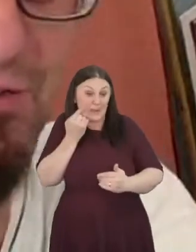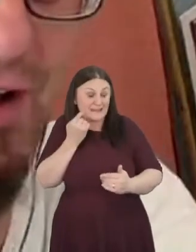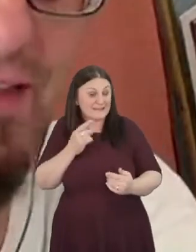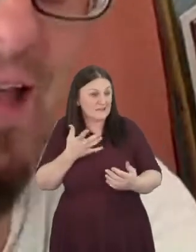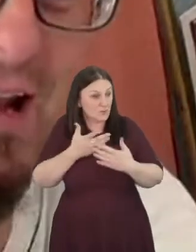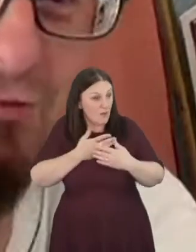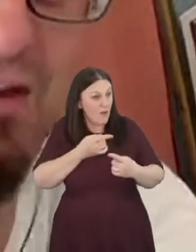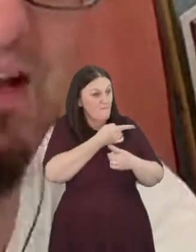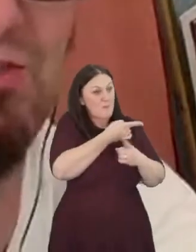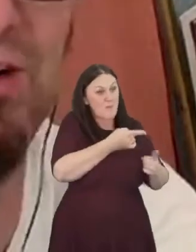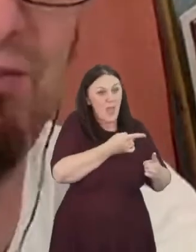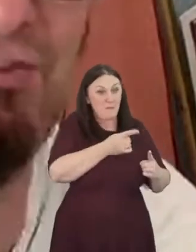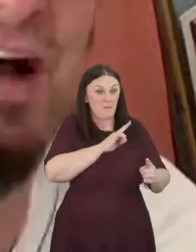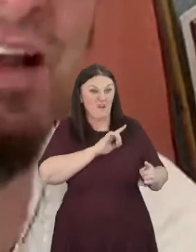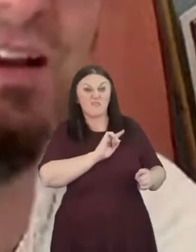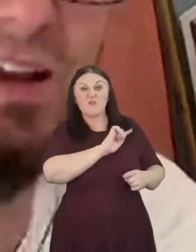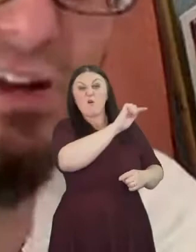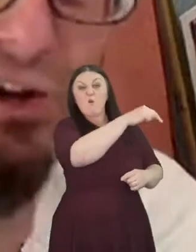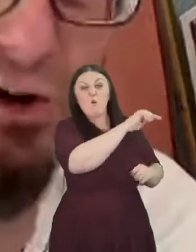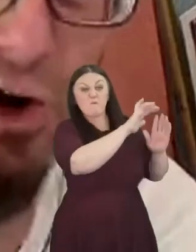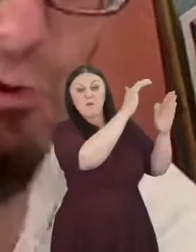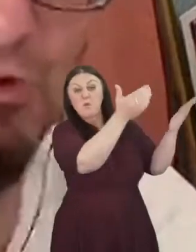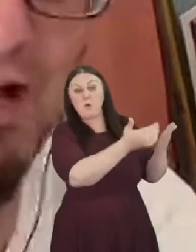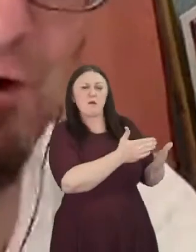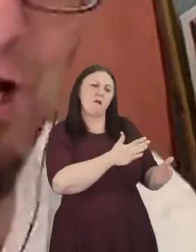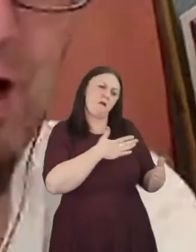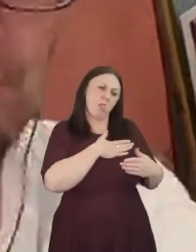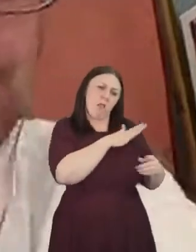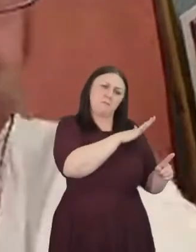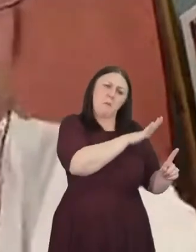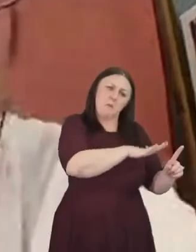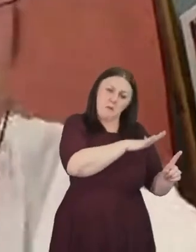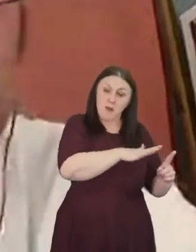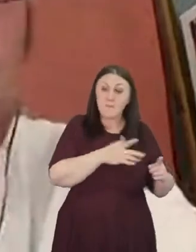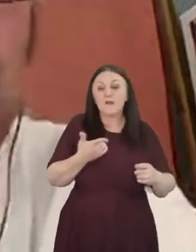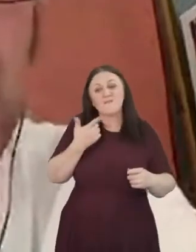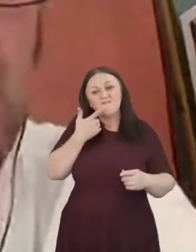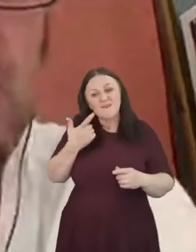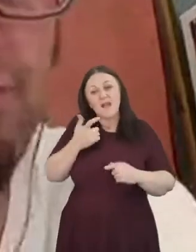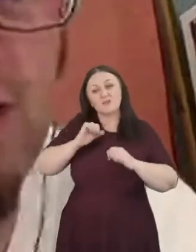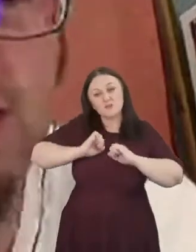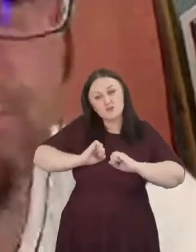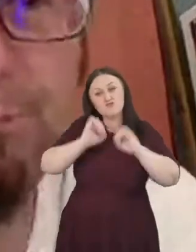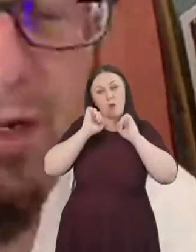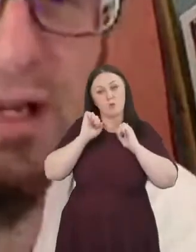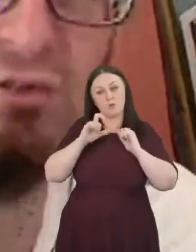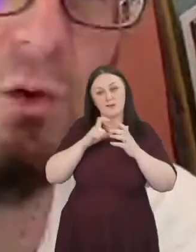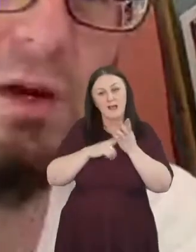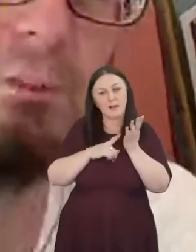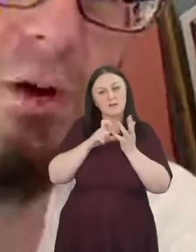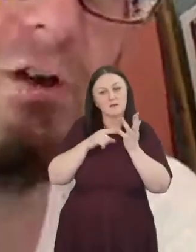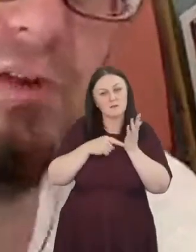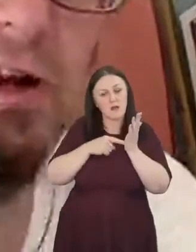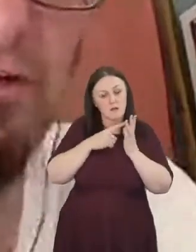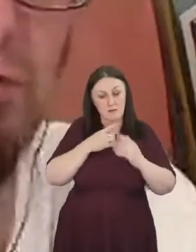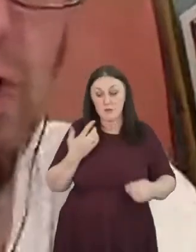next to us so i think that invitation to find your own calcutta um to find a place where we can put our feet on the